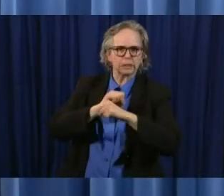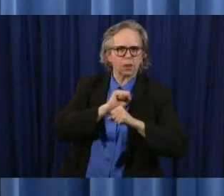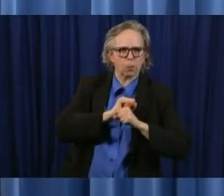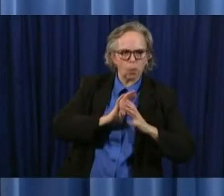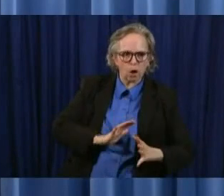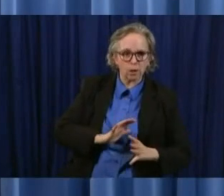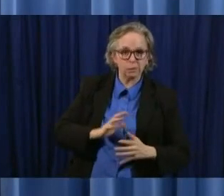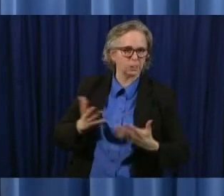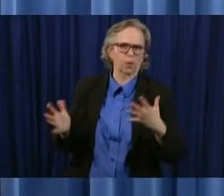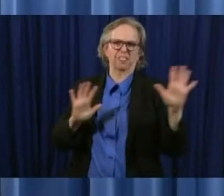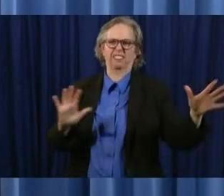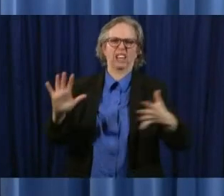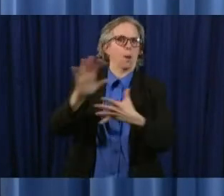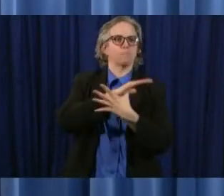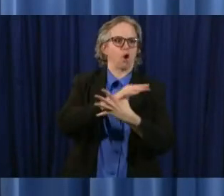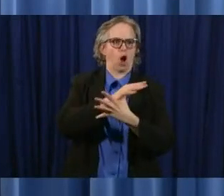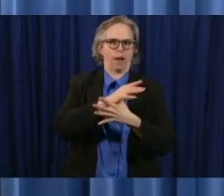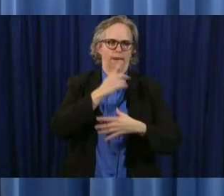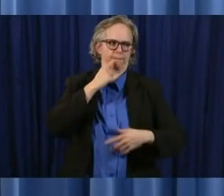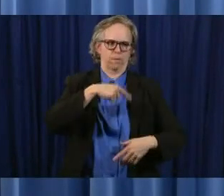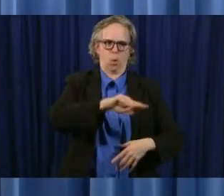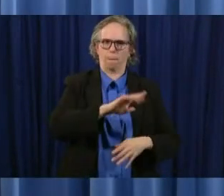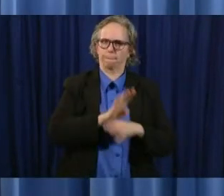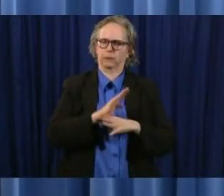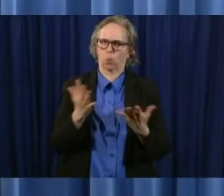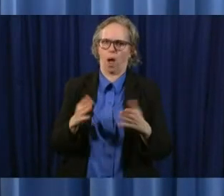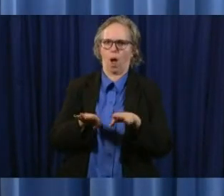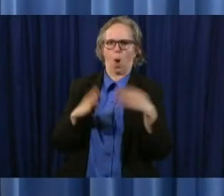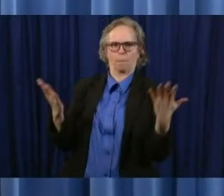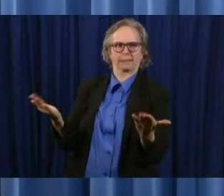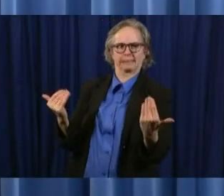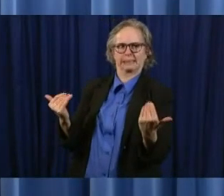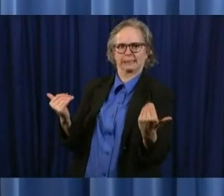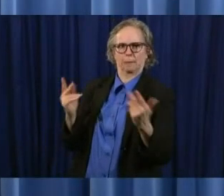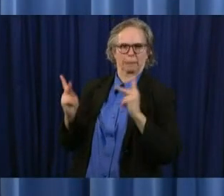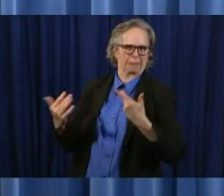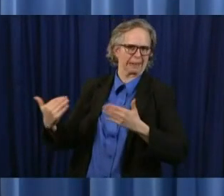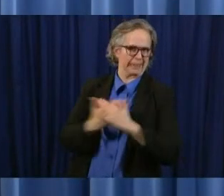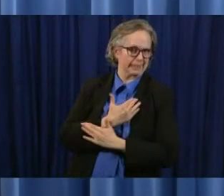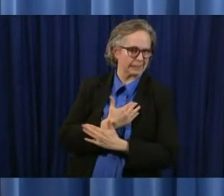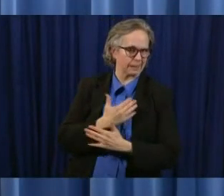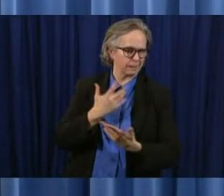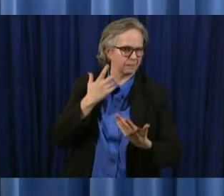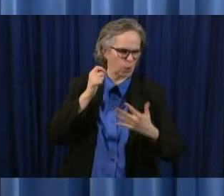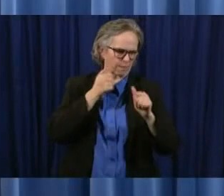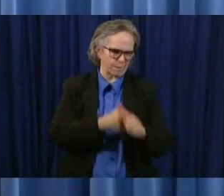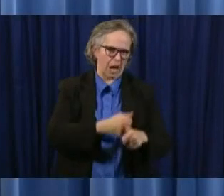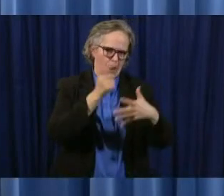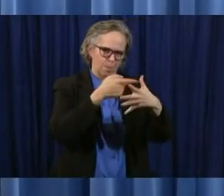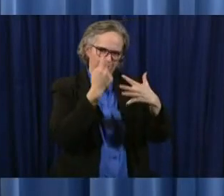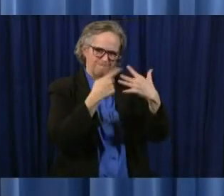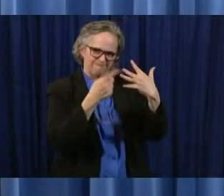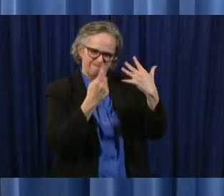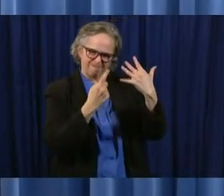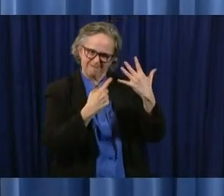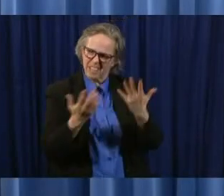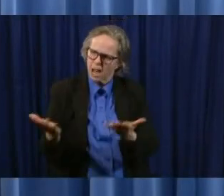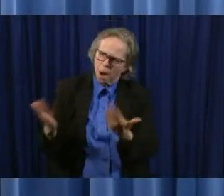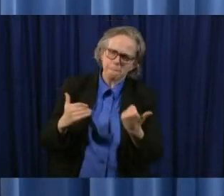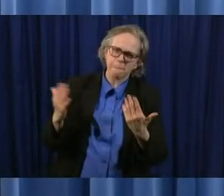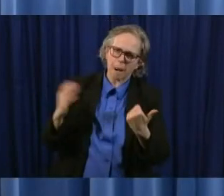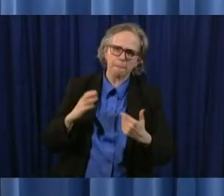that they will be doing this um it is it is you know the distancing itself